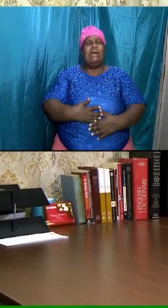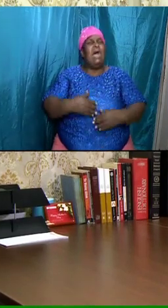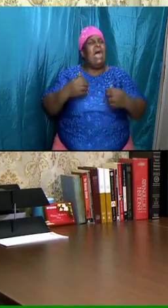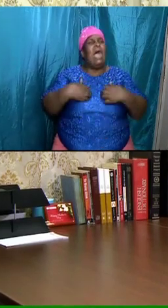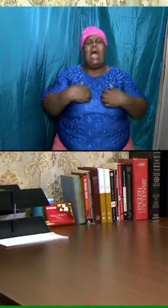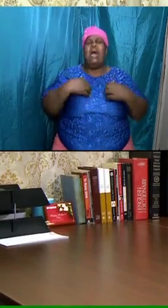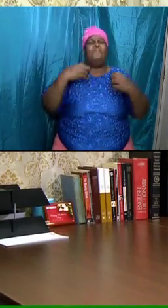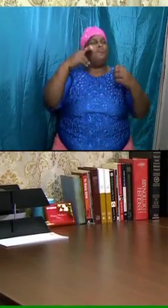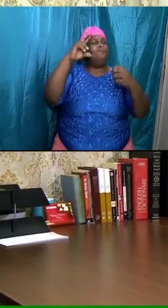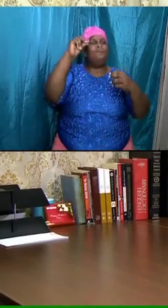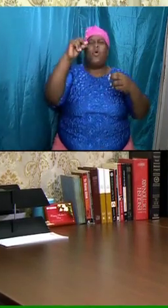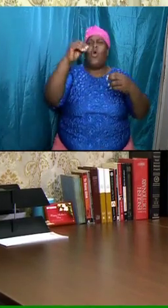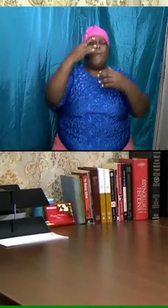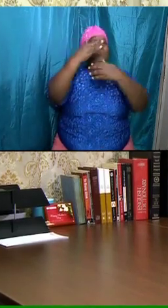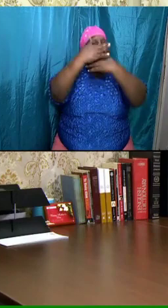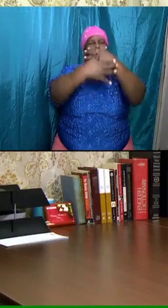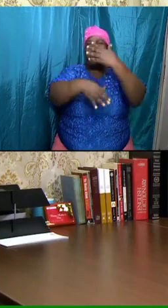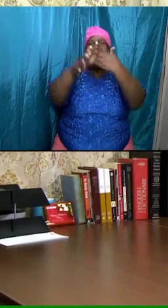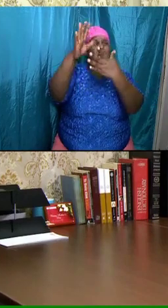would